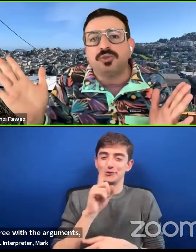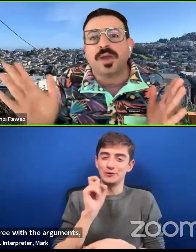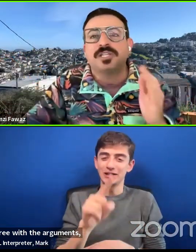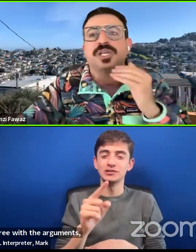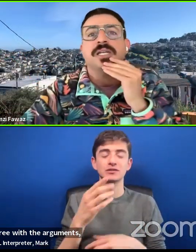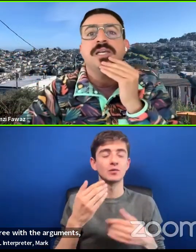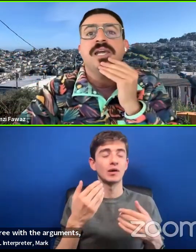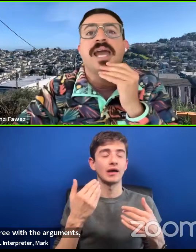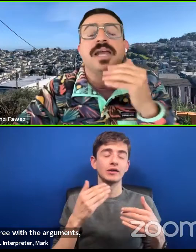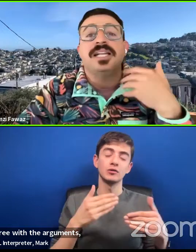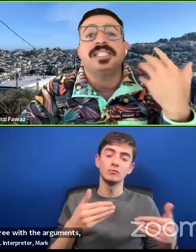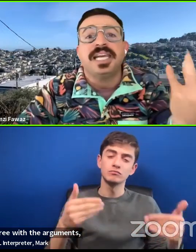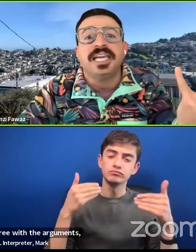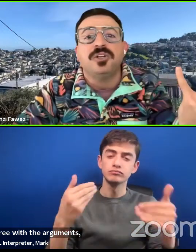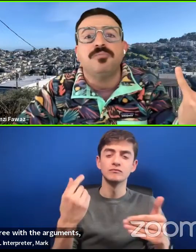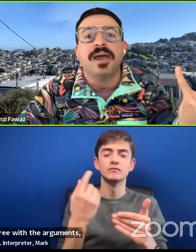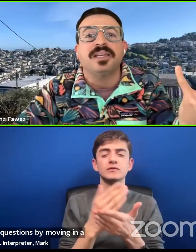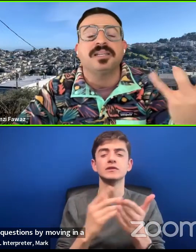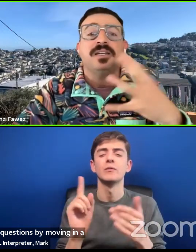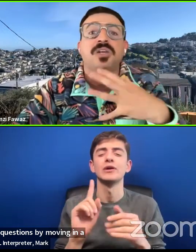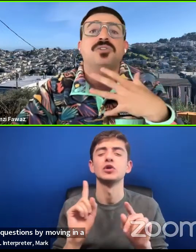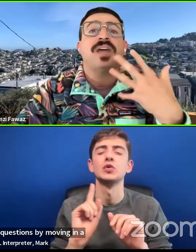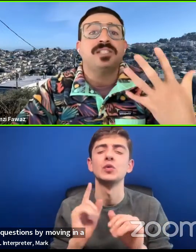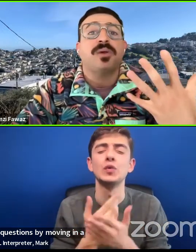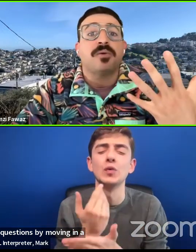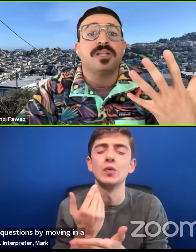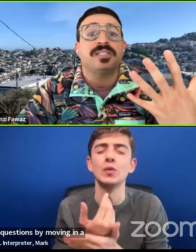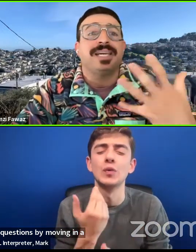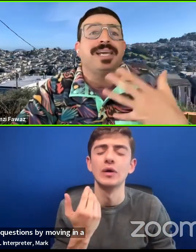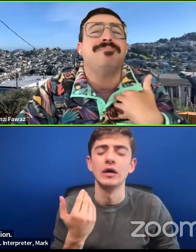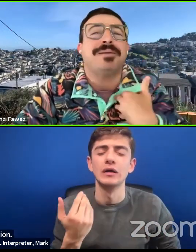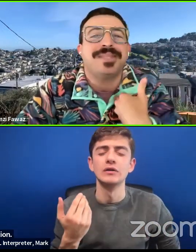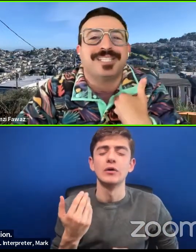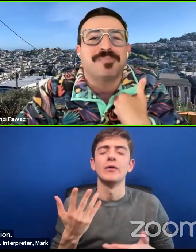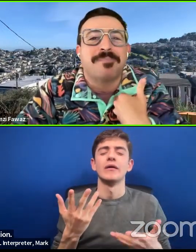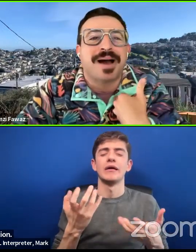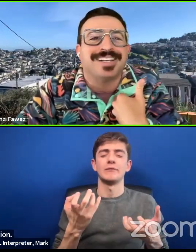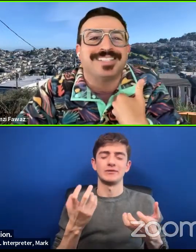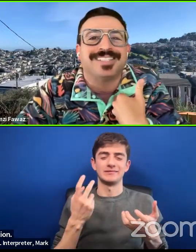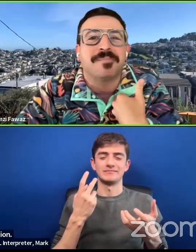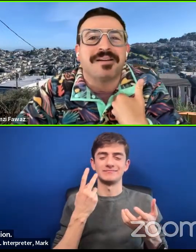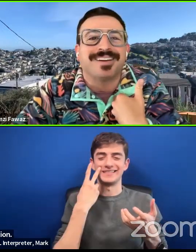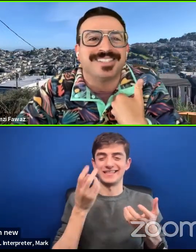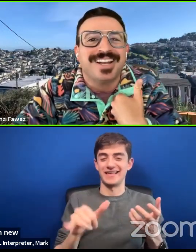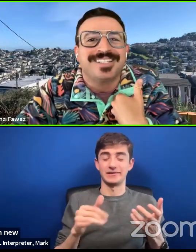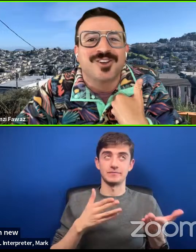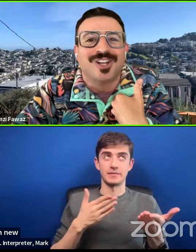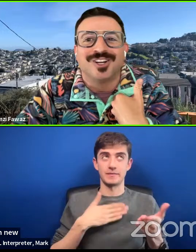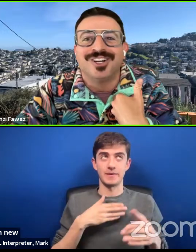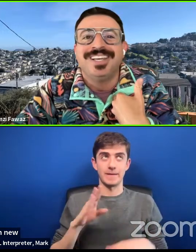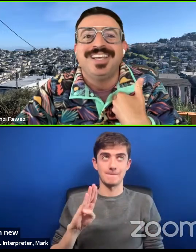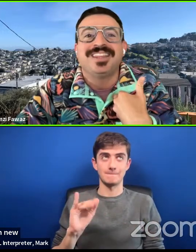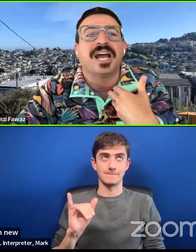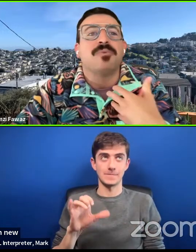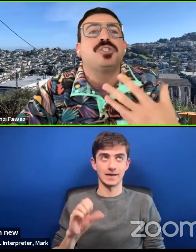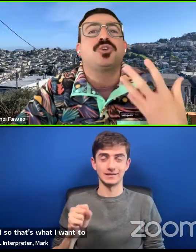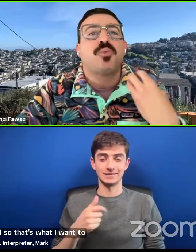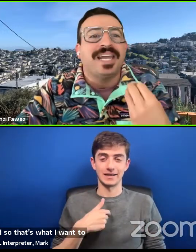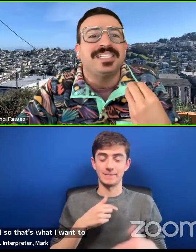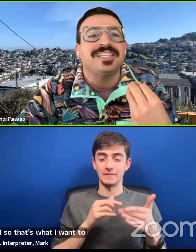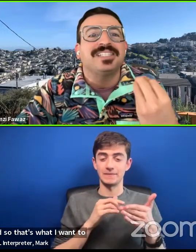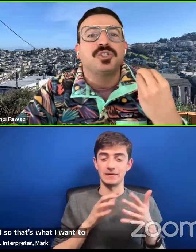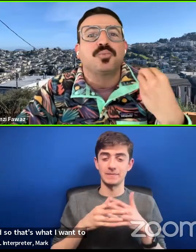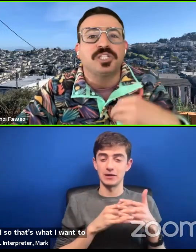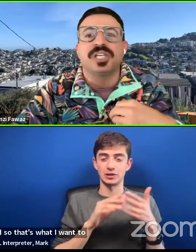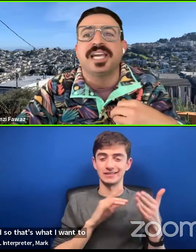moving in a new direction and taking in new methods. And so that's what I want to see. And maybe that's my bias as an American studies scholar, that I